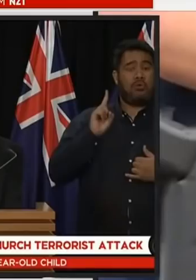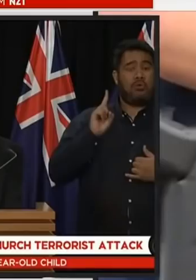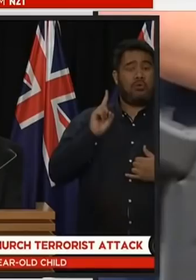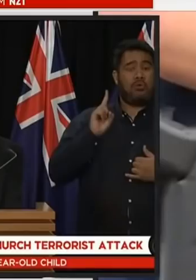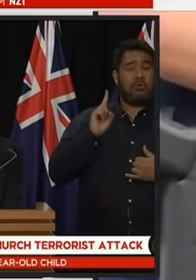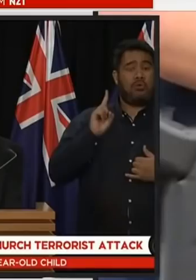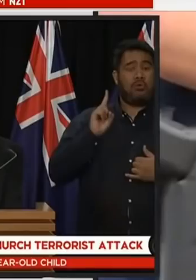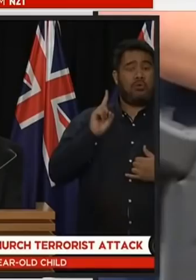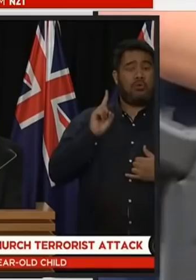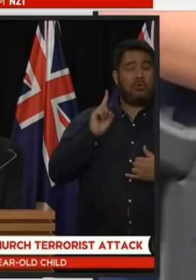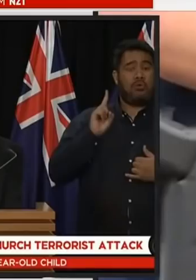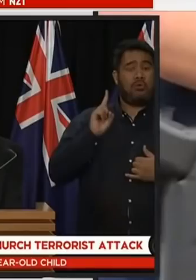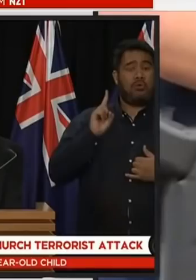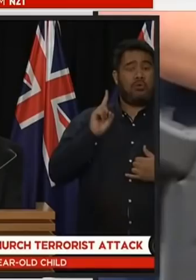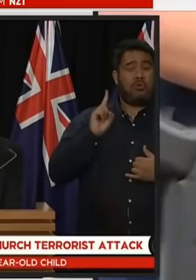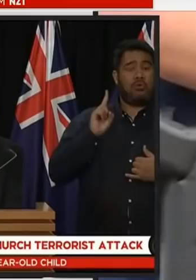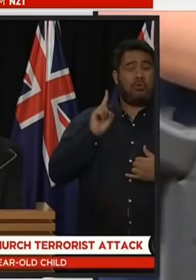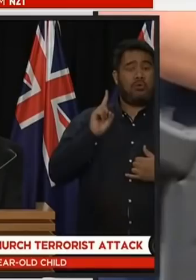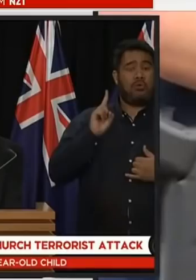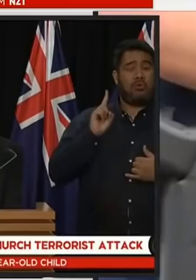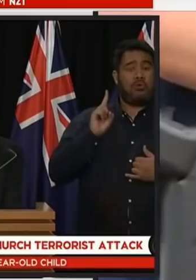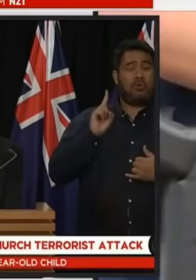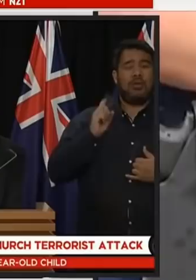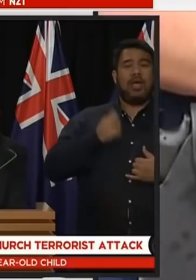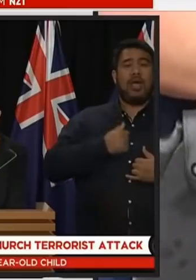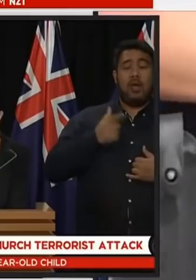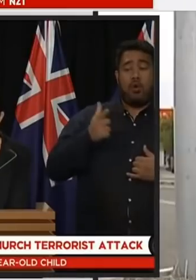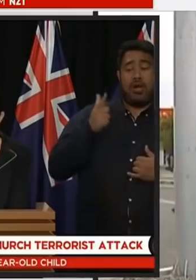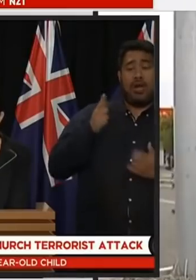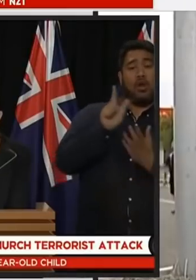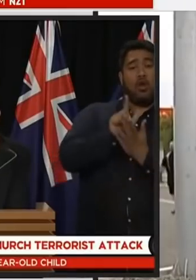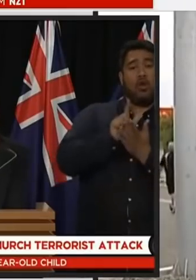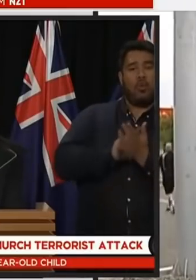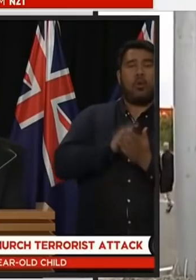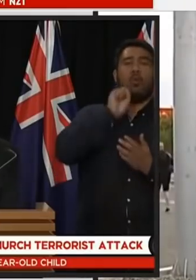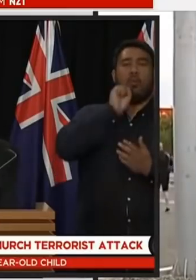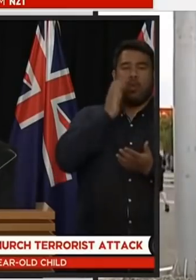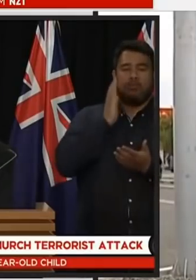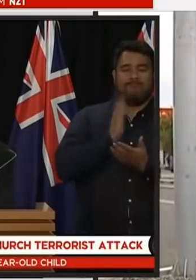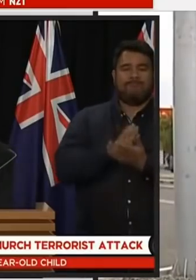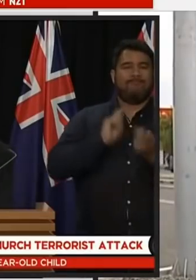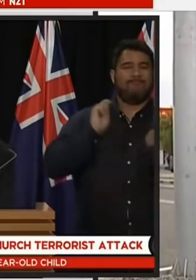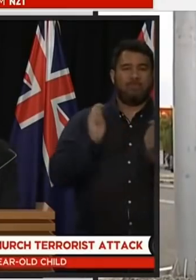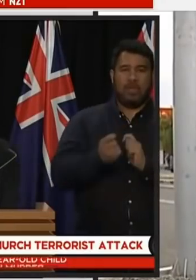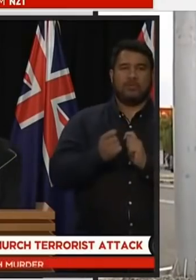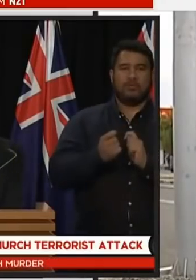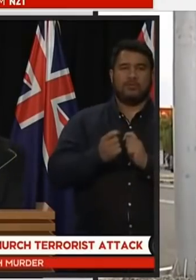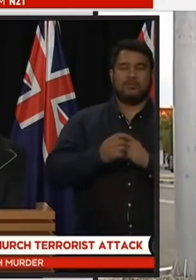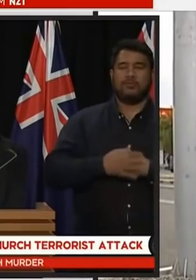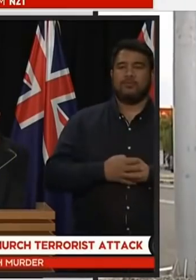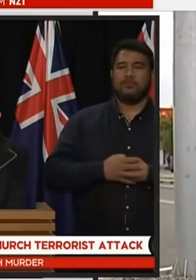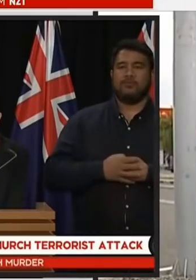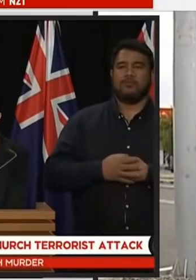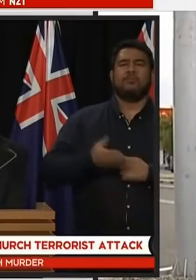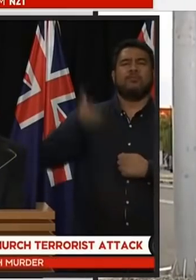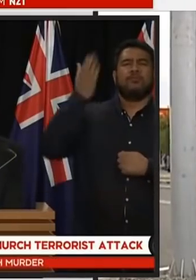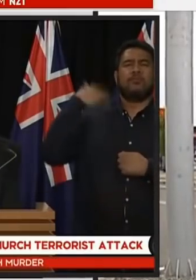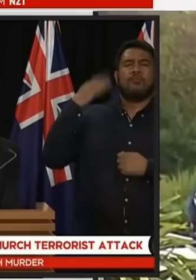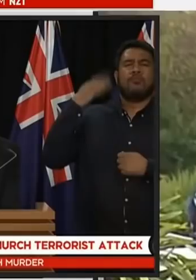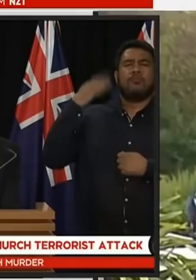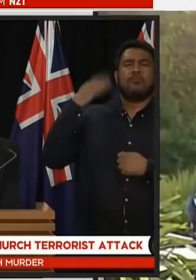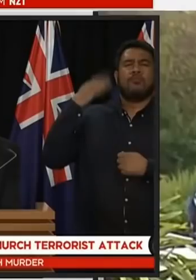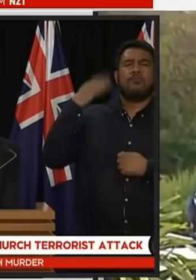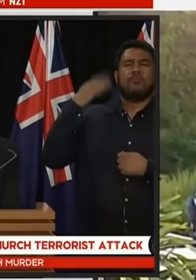are you listening let me tell you something there have been attempts to change our laws in 2005